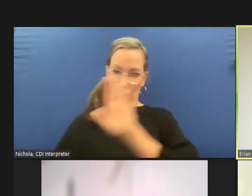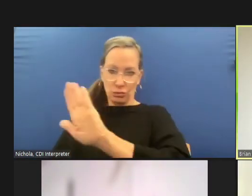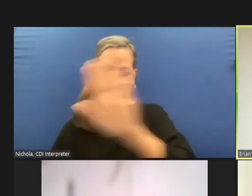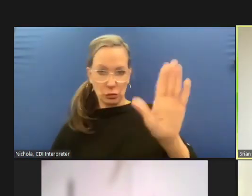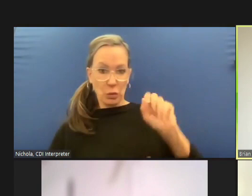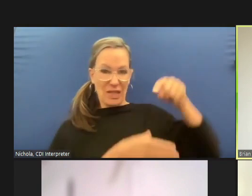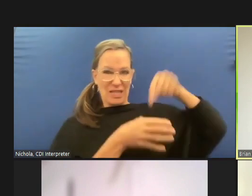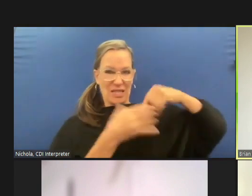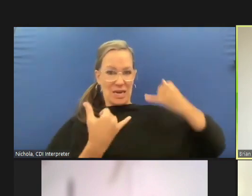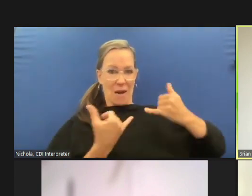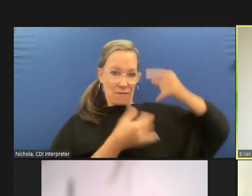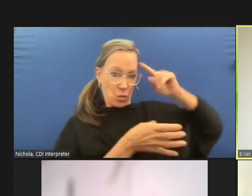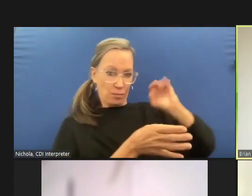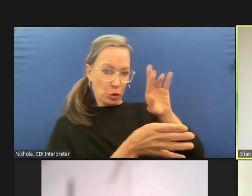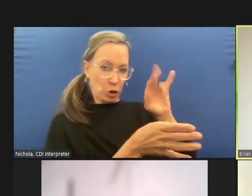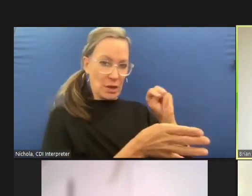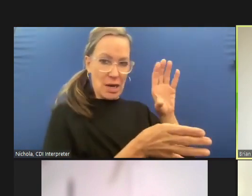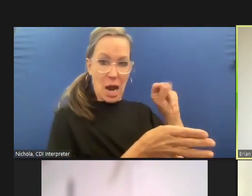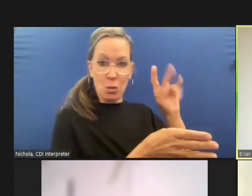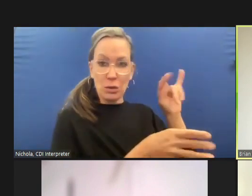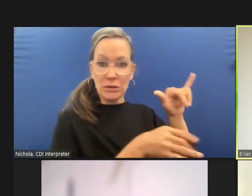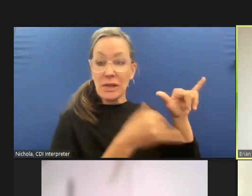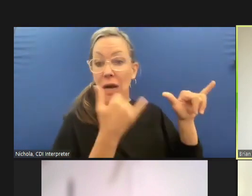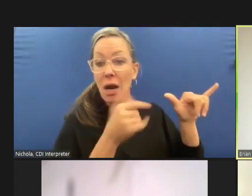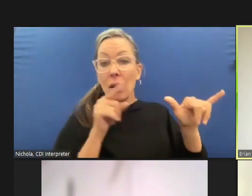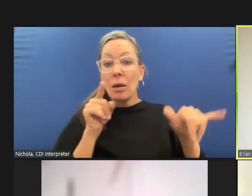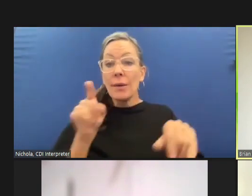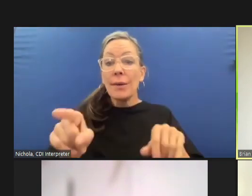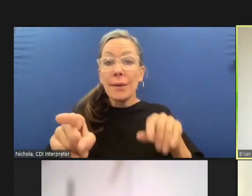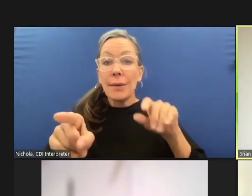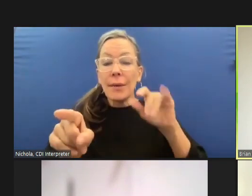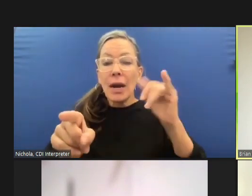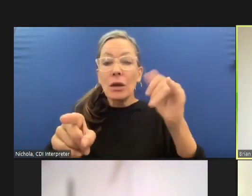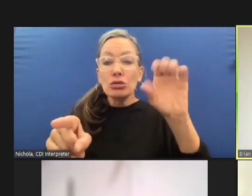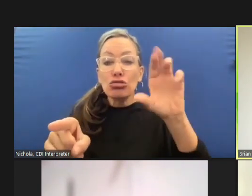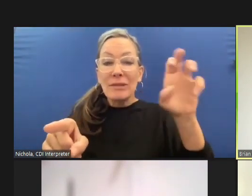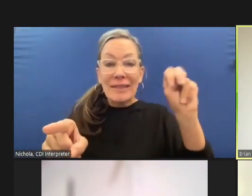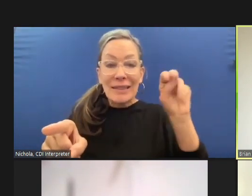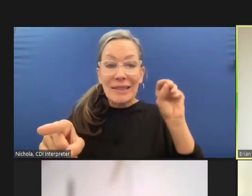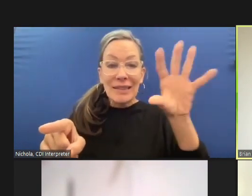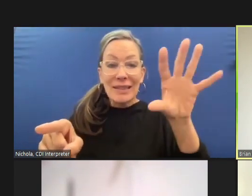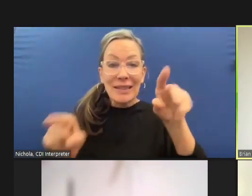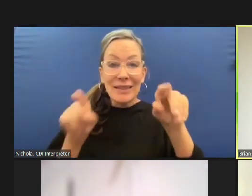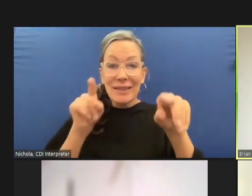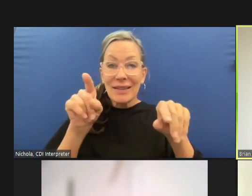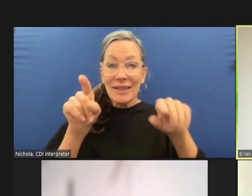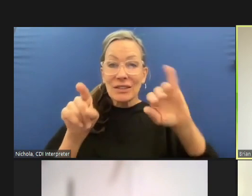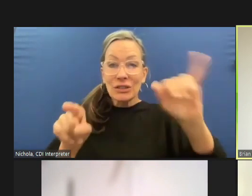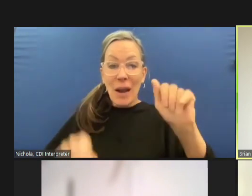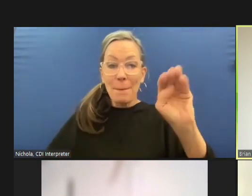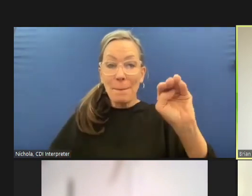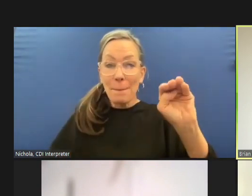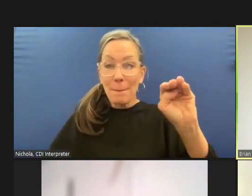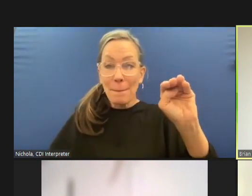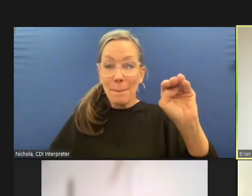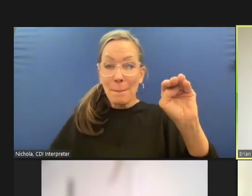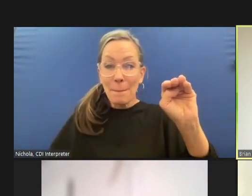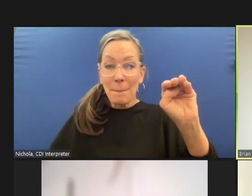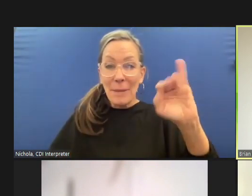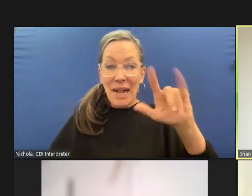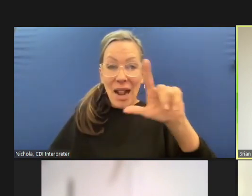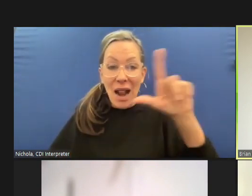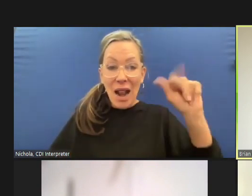time um and um as jamila put in the chat there is a website you can visit um marin